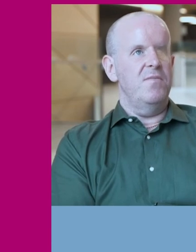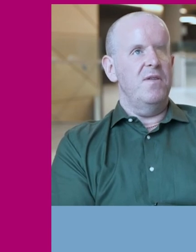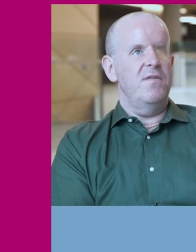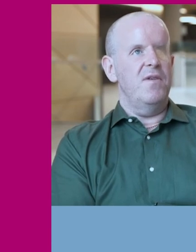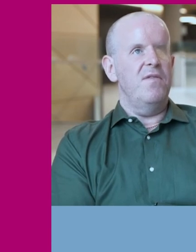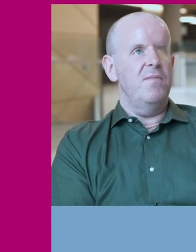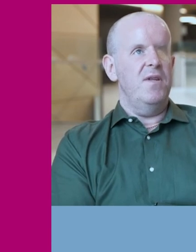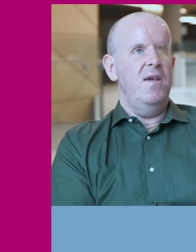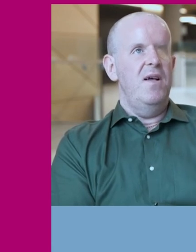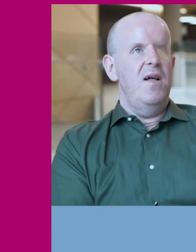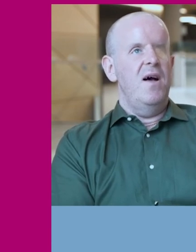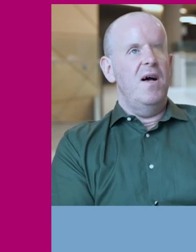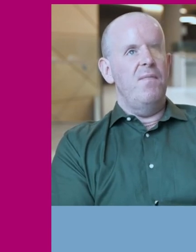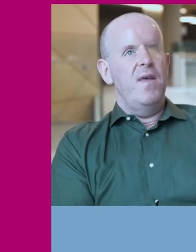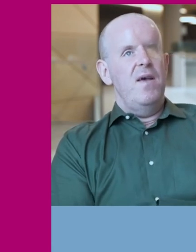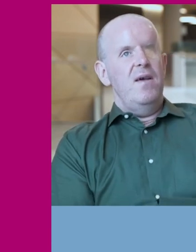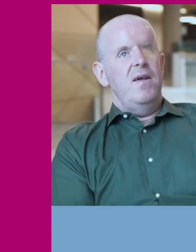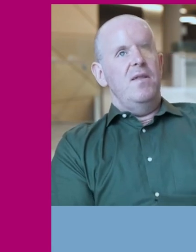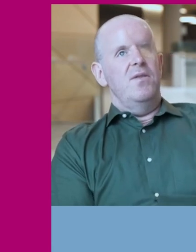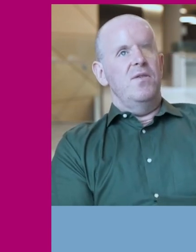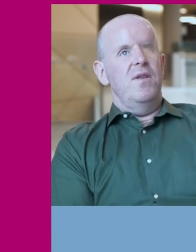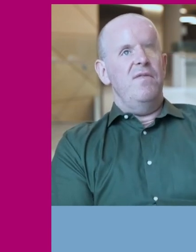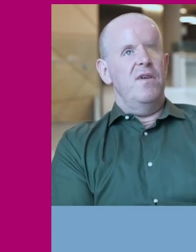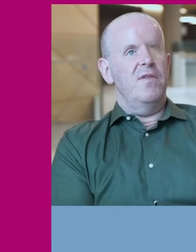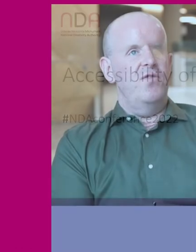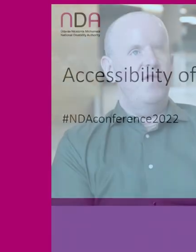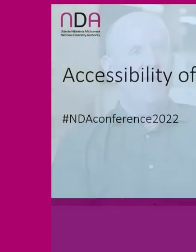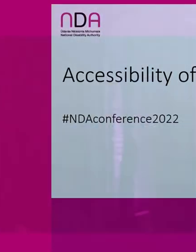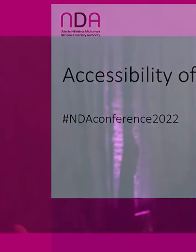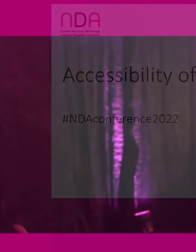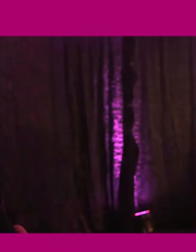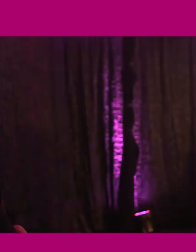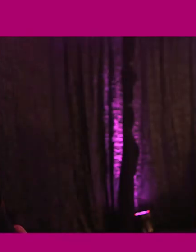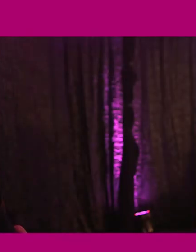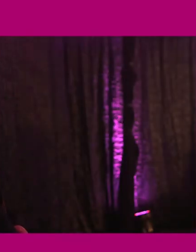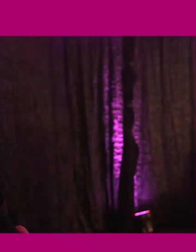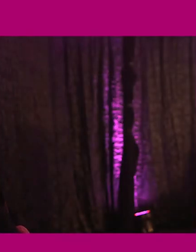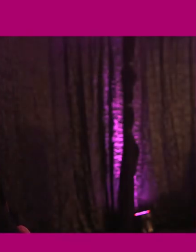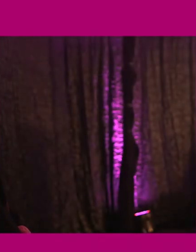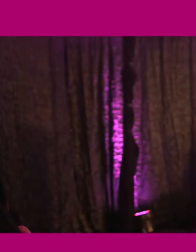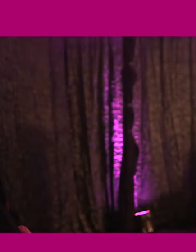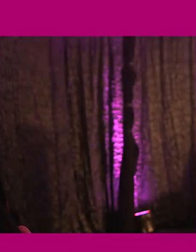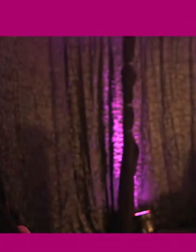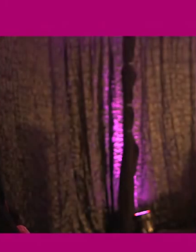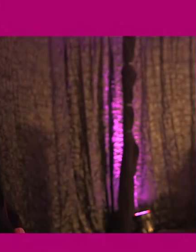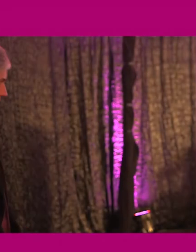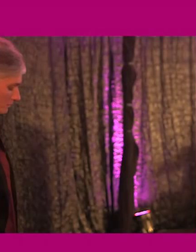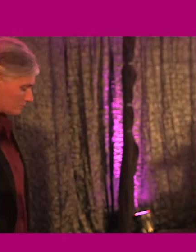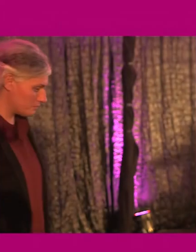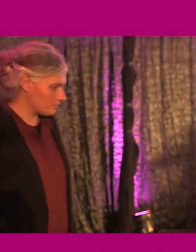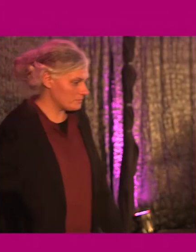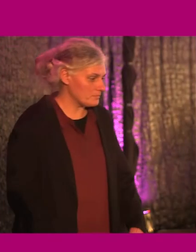and usability for everybody. Um, there's an awful lot of contributing factors to the accessibility and usability of the